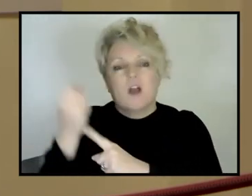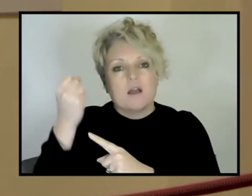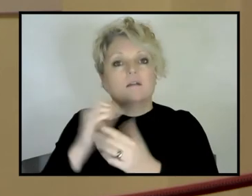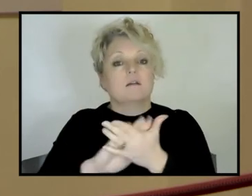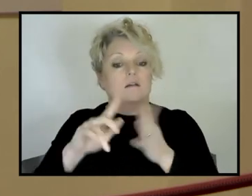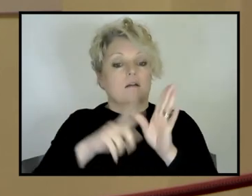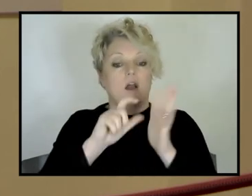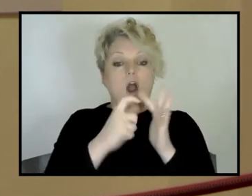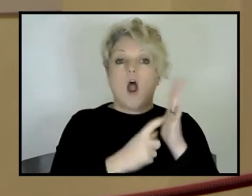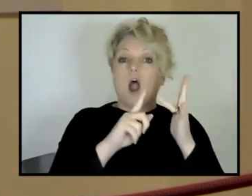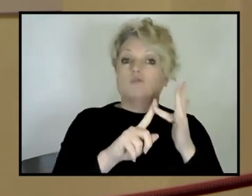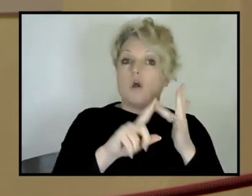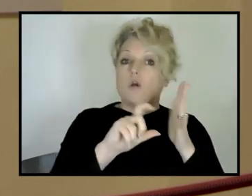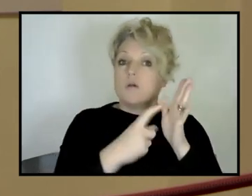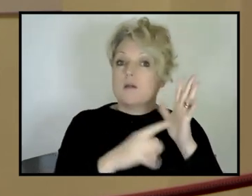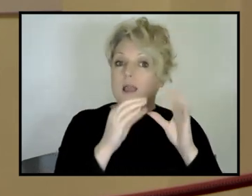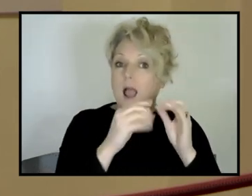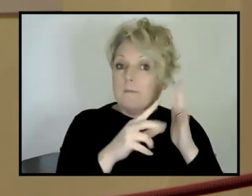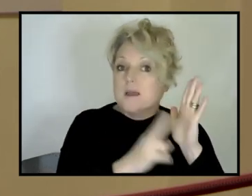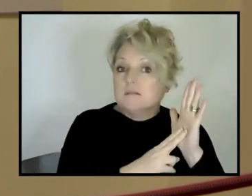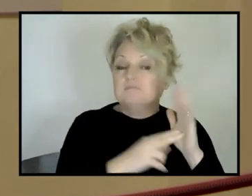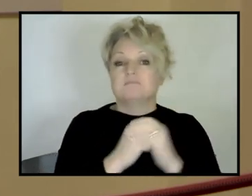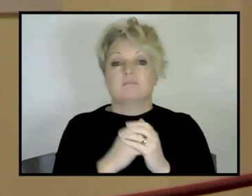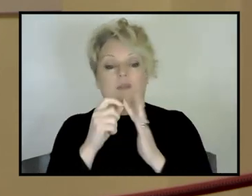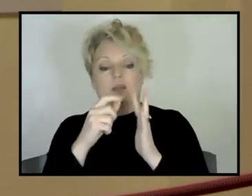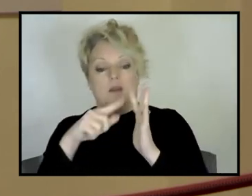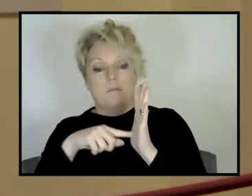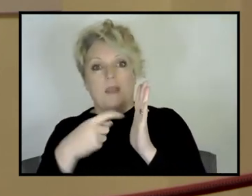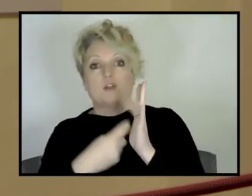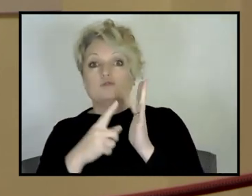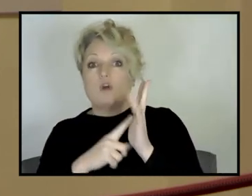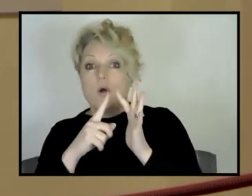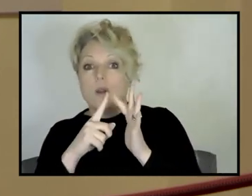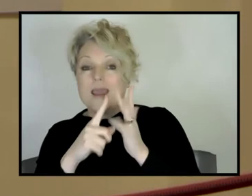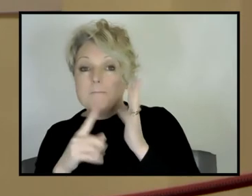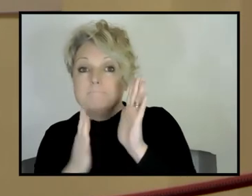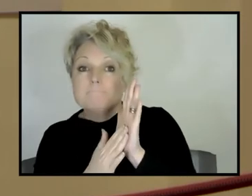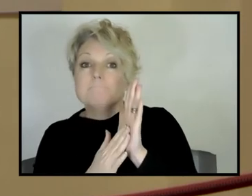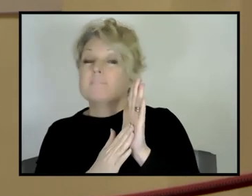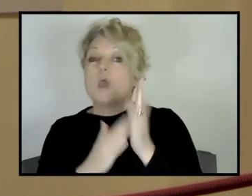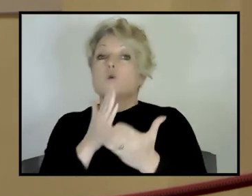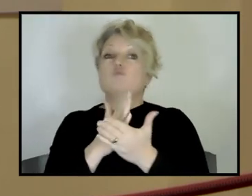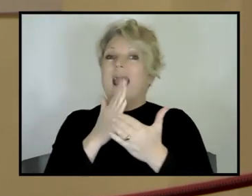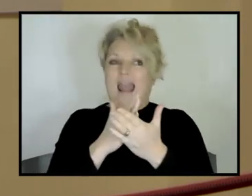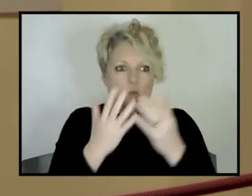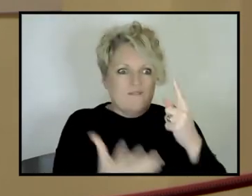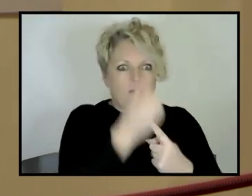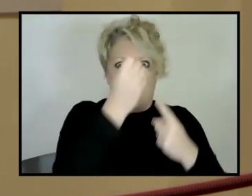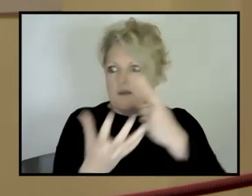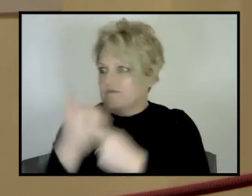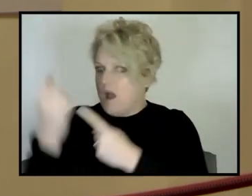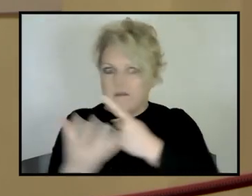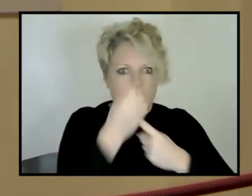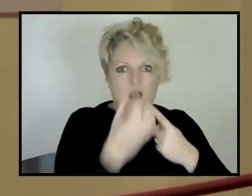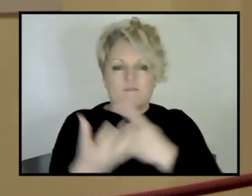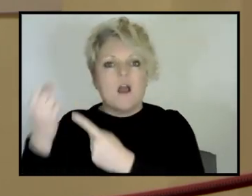on, petroleum deposits, it became all driven by plate tectonics very, very quickly. Uh, so the opposition wasn't from the,